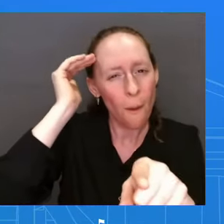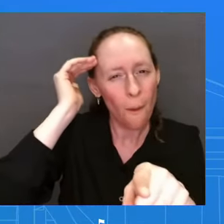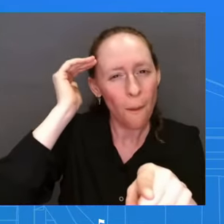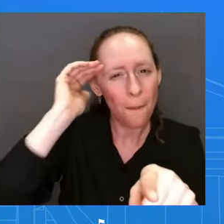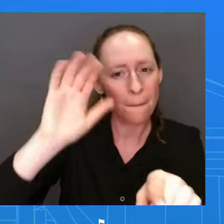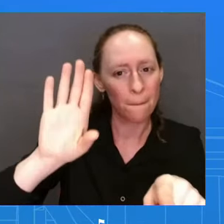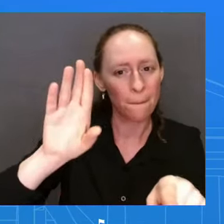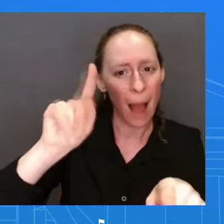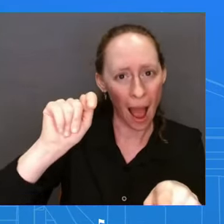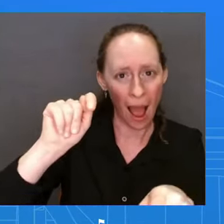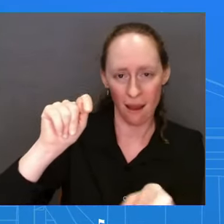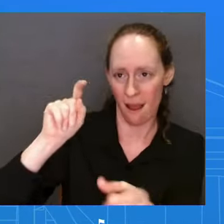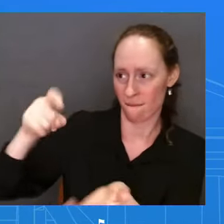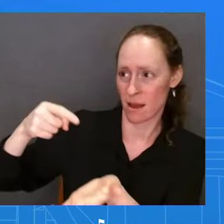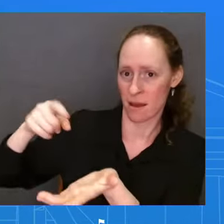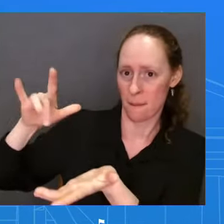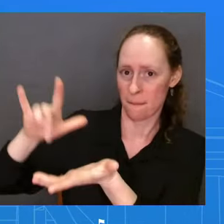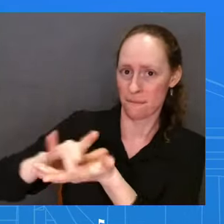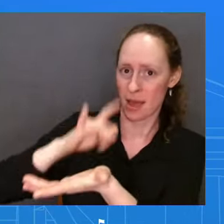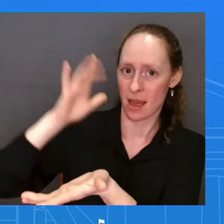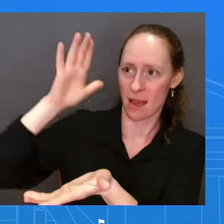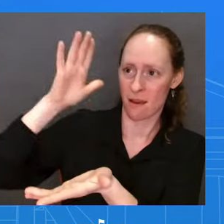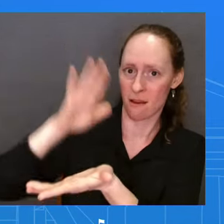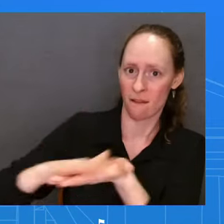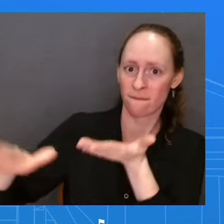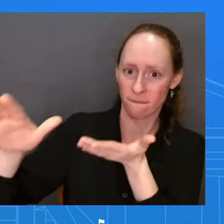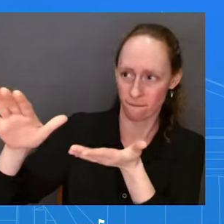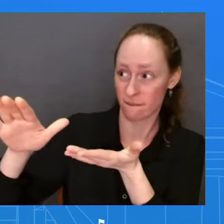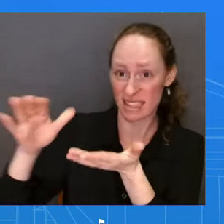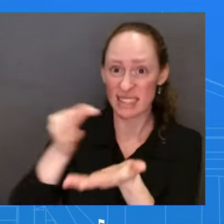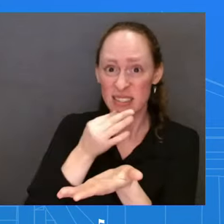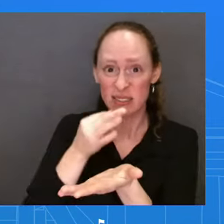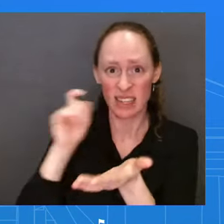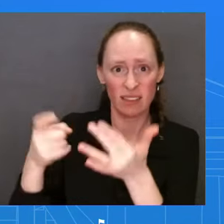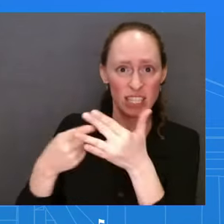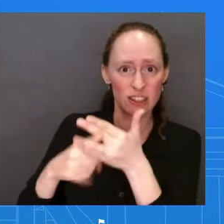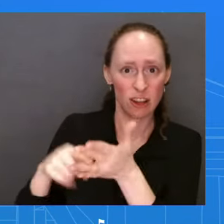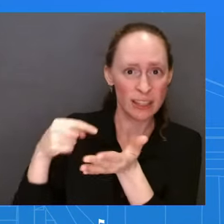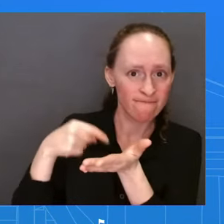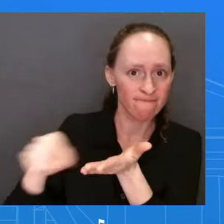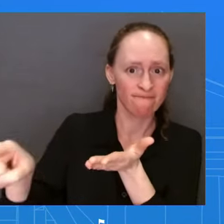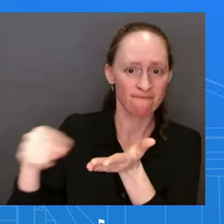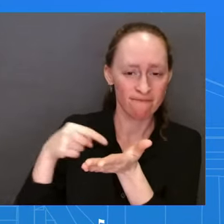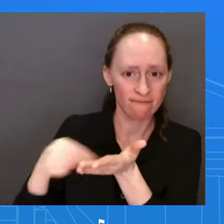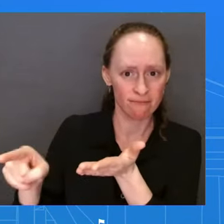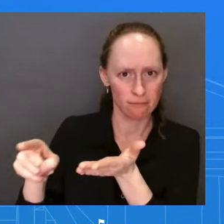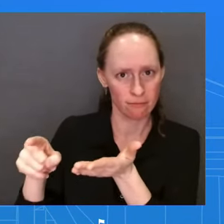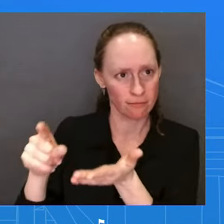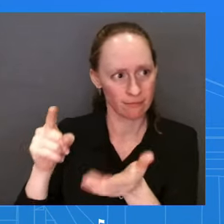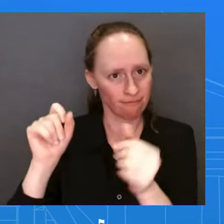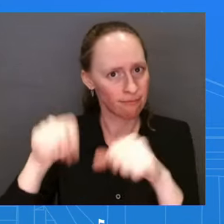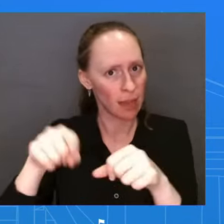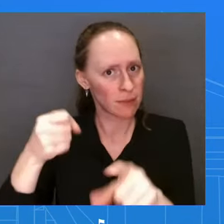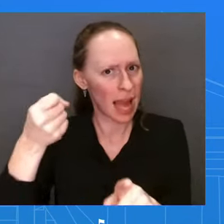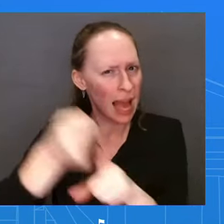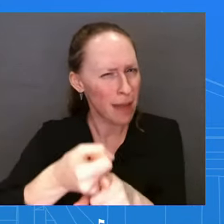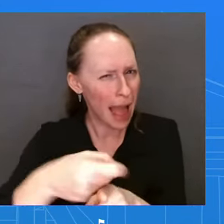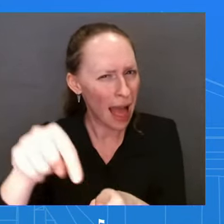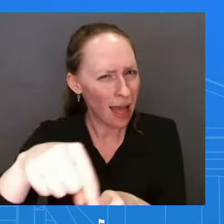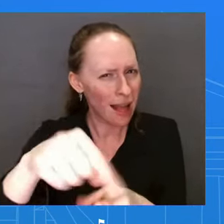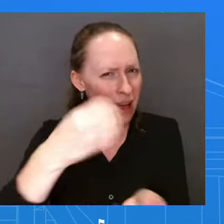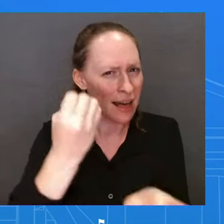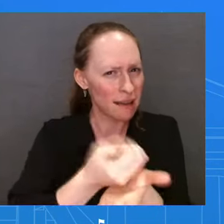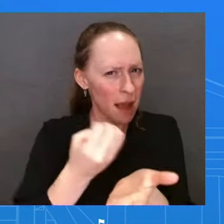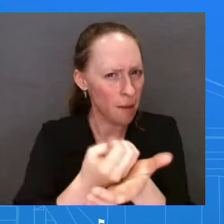that concern the administration at all about the impact that it would have on the Constitution? Again, I'm not going to get into hypotheticals about what the potential outcome of the Supreme Court decision